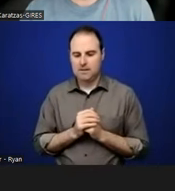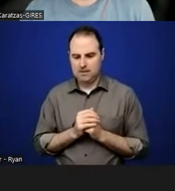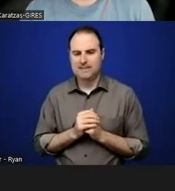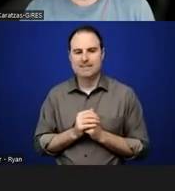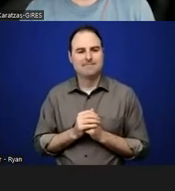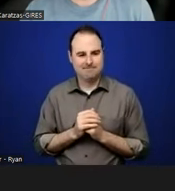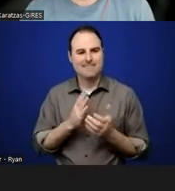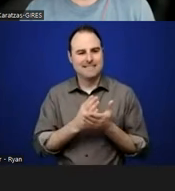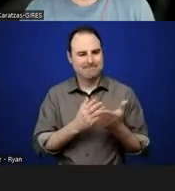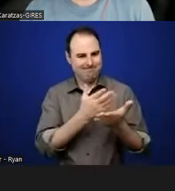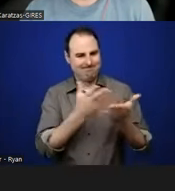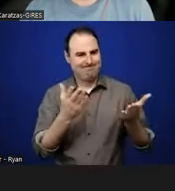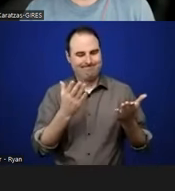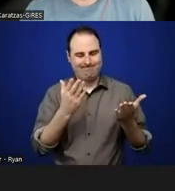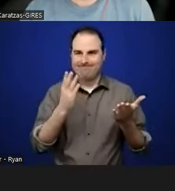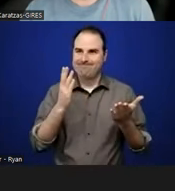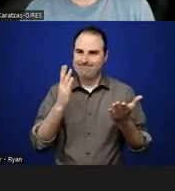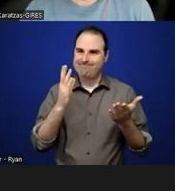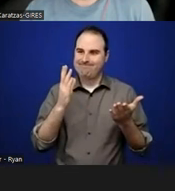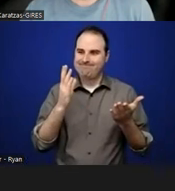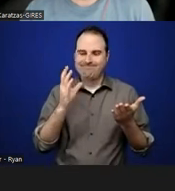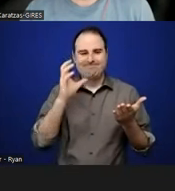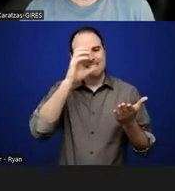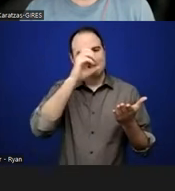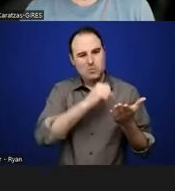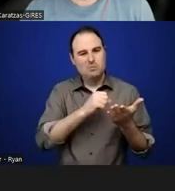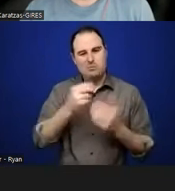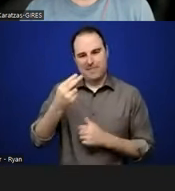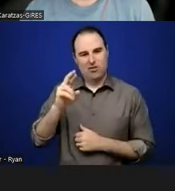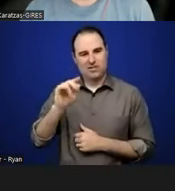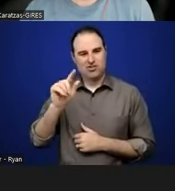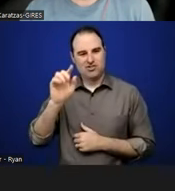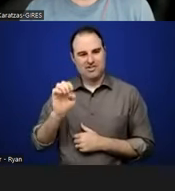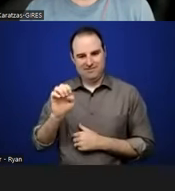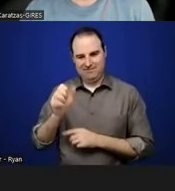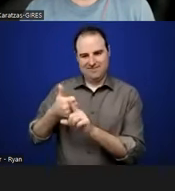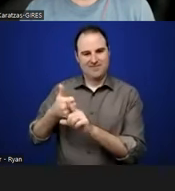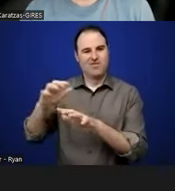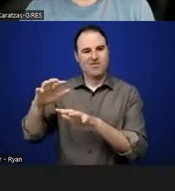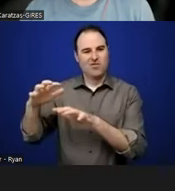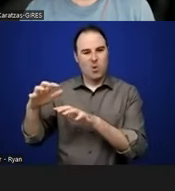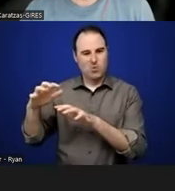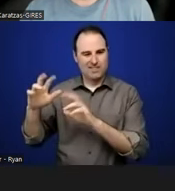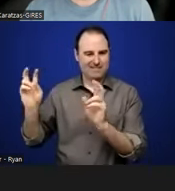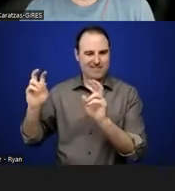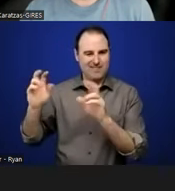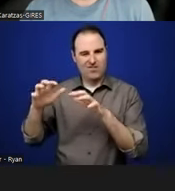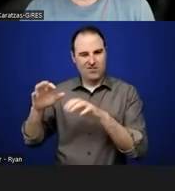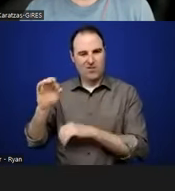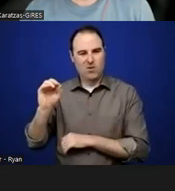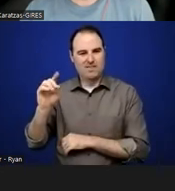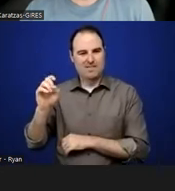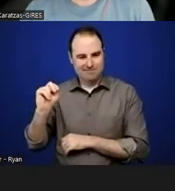that's, you know, it's this issue of a frozen, frozen heritage and documenting it, documenting the heritage that's going to be lost.